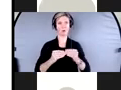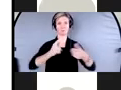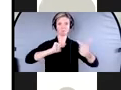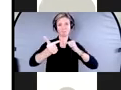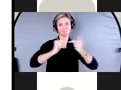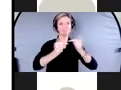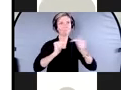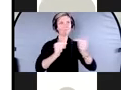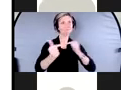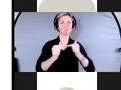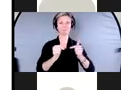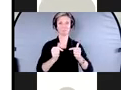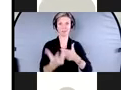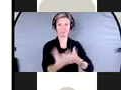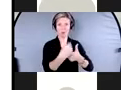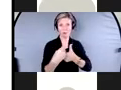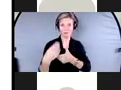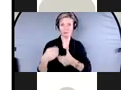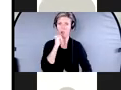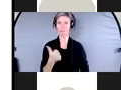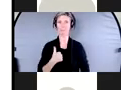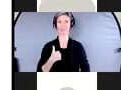responses are.